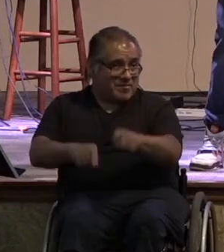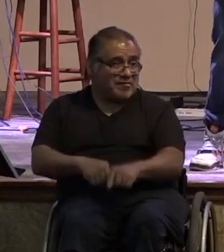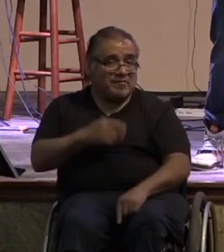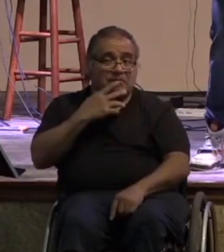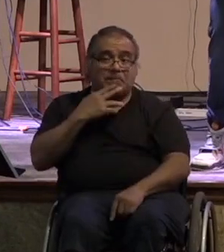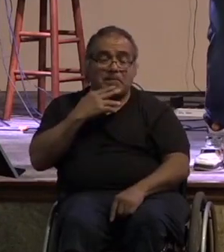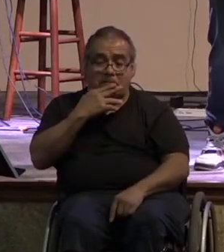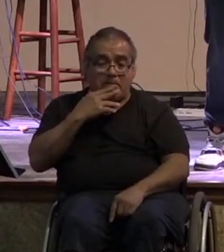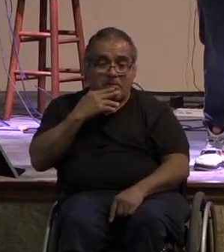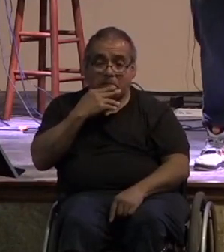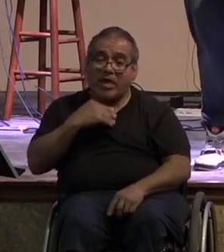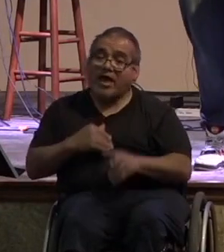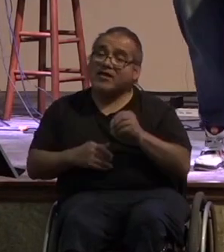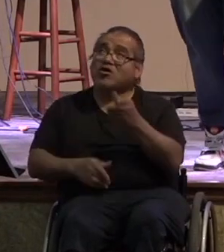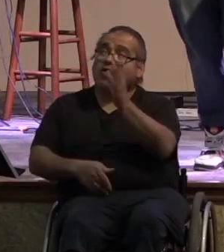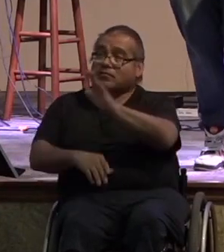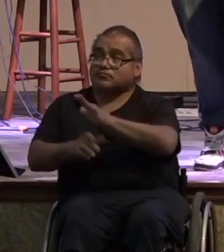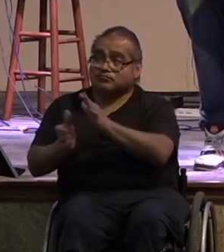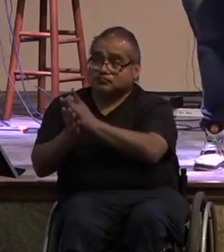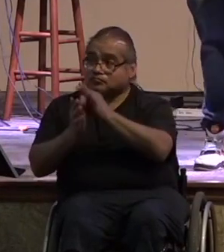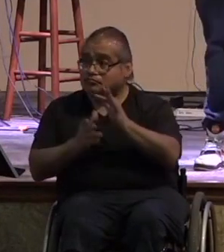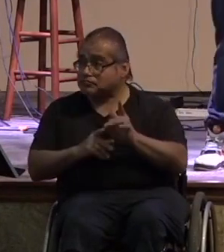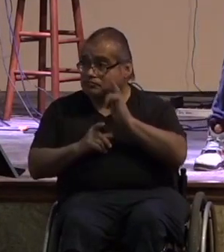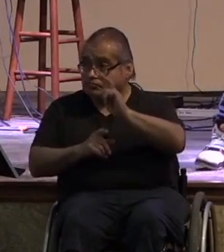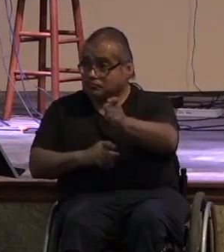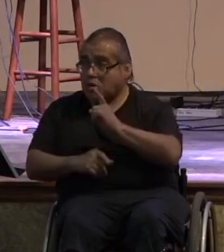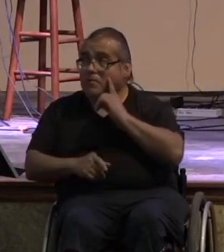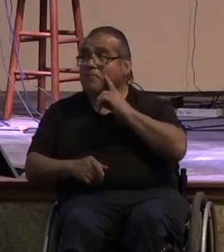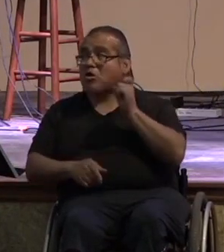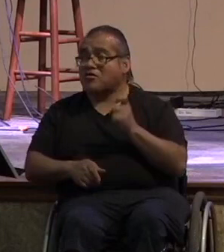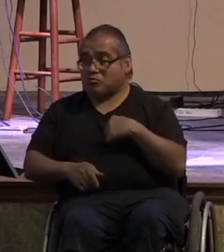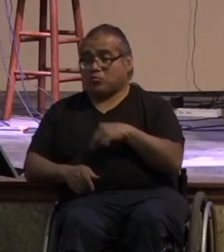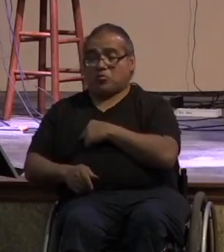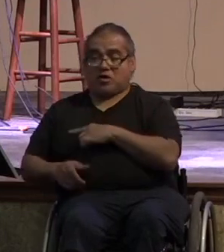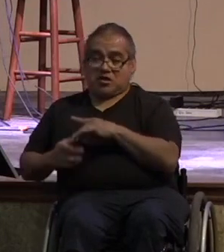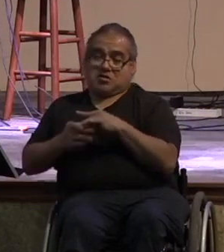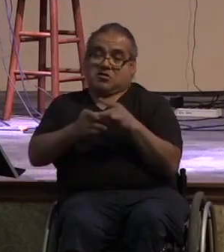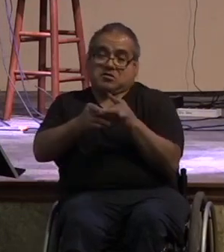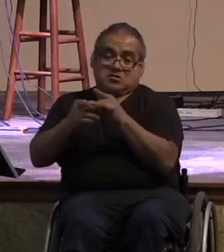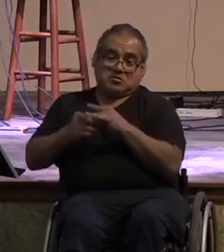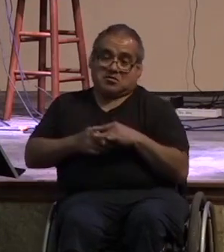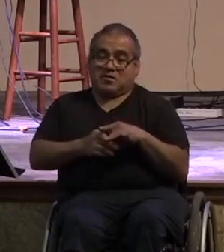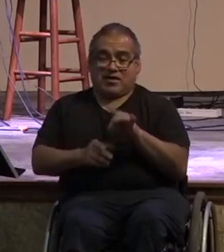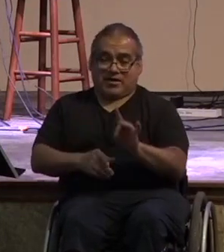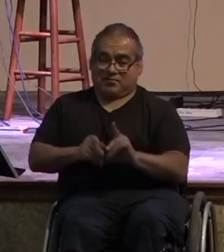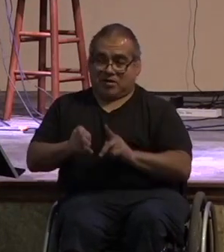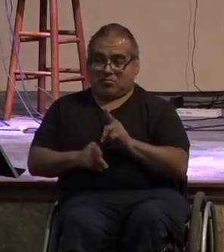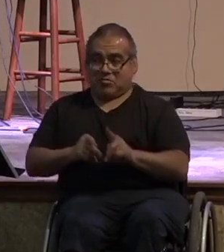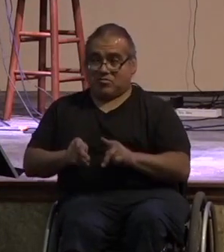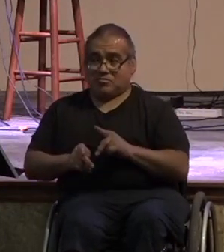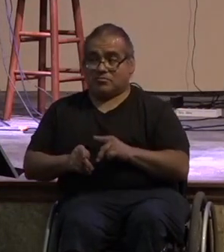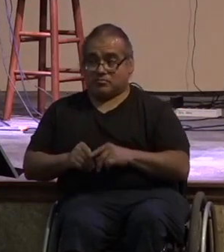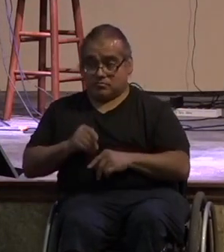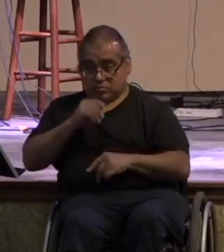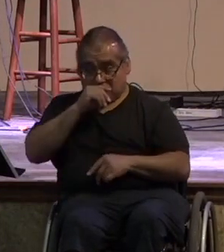and that's god getting the glory when we come together and do something when eight people pull off an event that